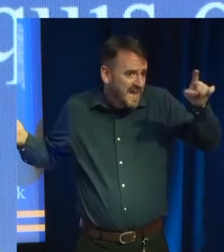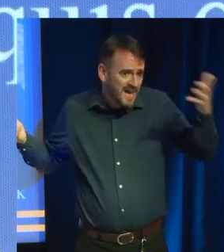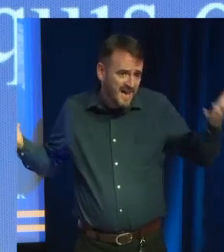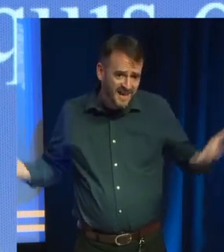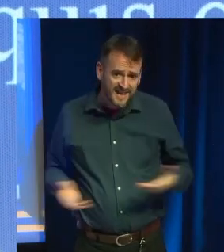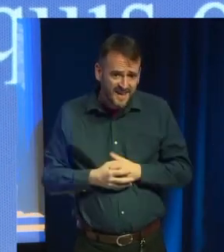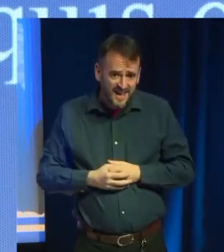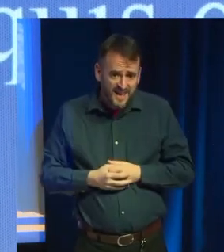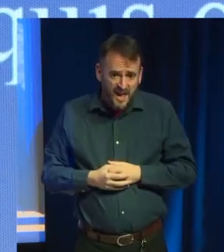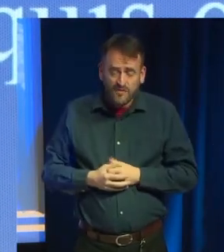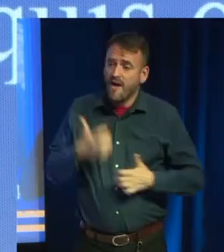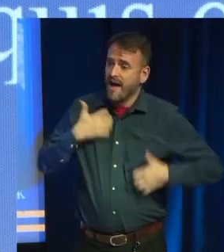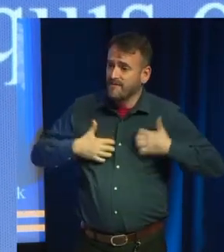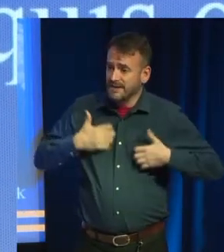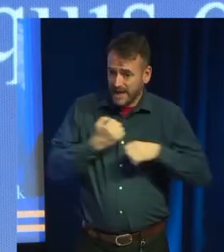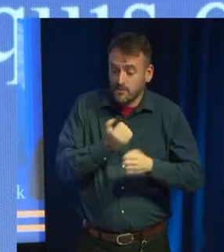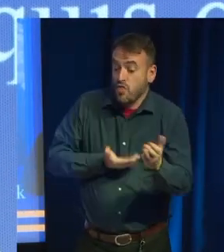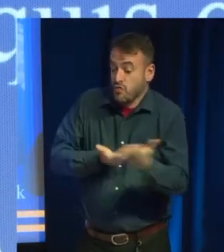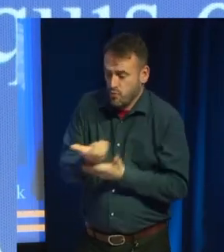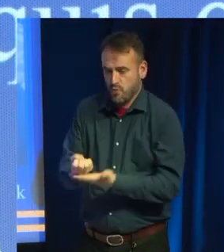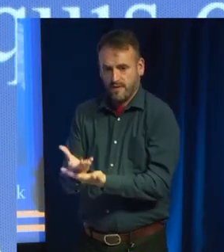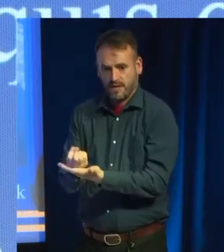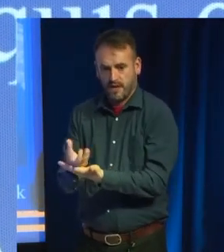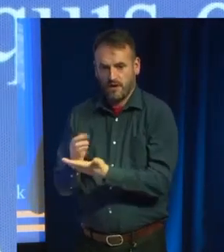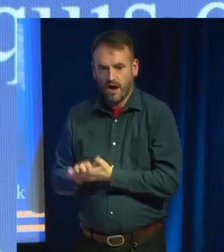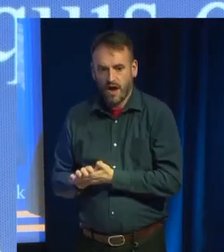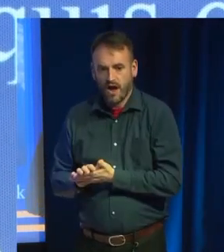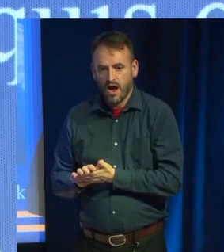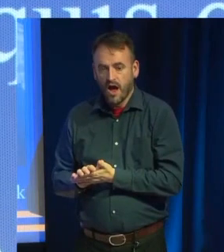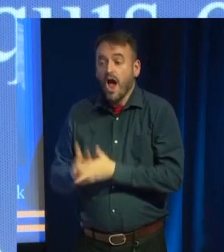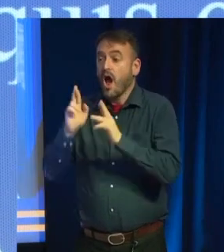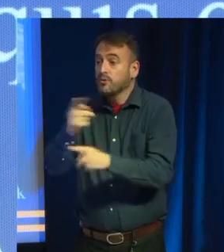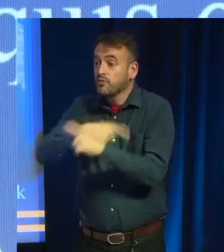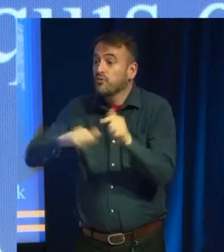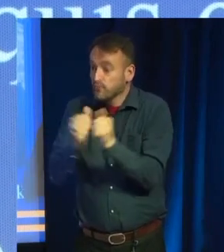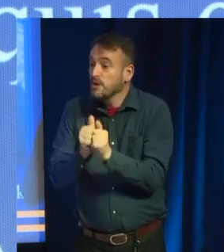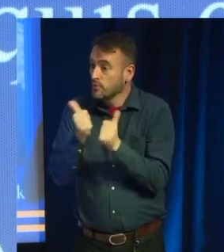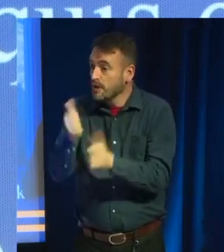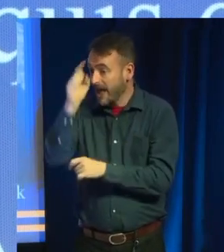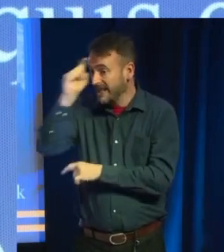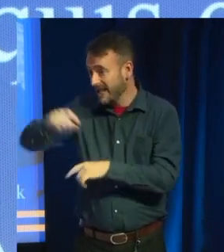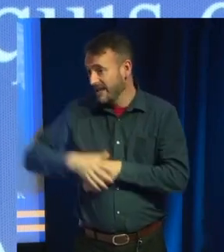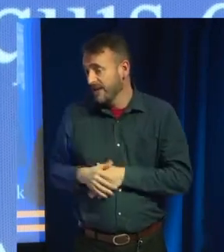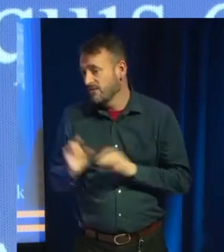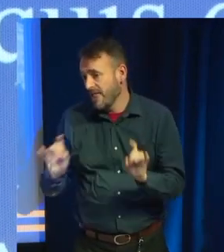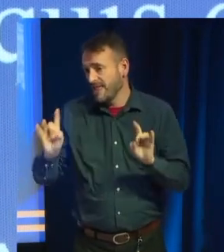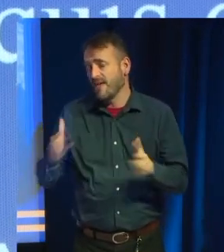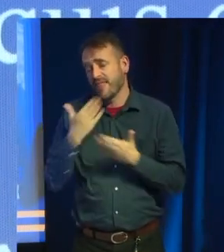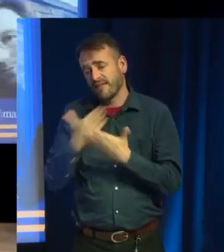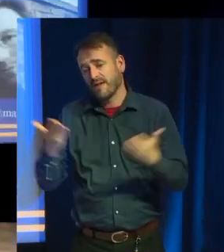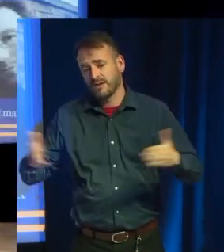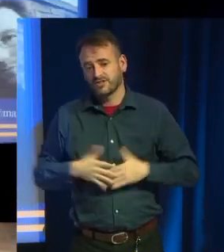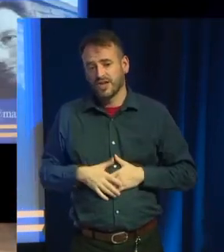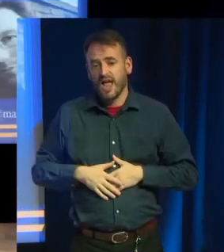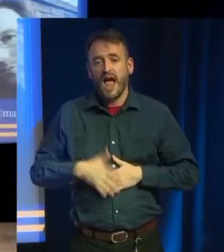a good idea? And I'm hoping by the fact I've got people in this room that it is a good idea. So, I'll leave it at that. Say thank you very much. And I can answer questions later.